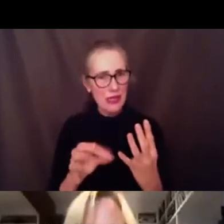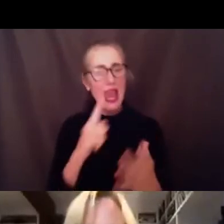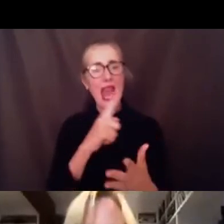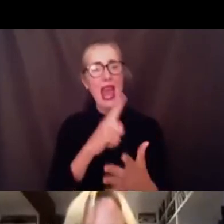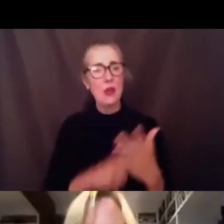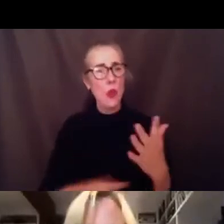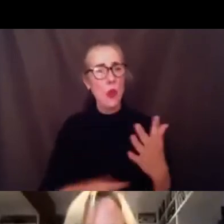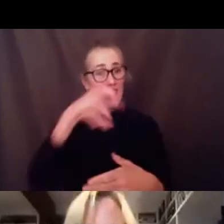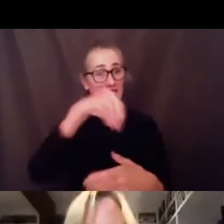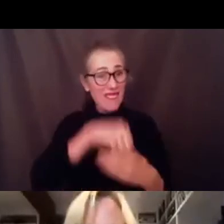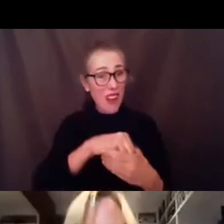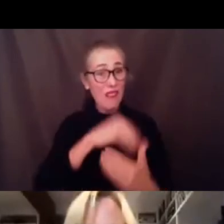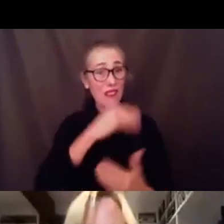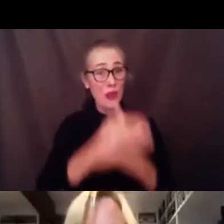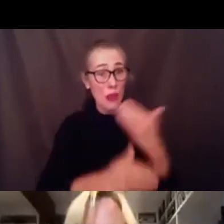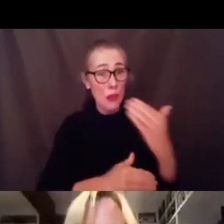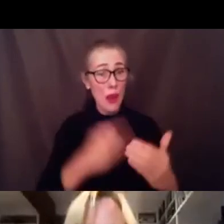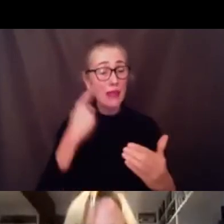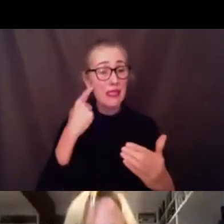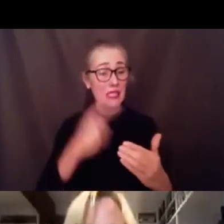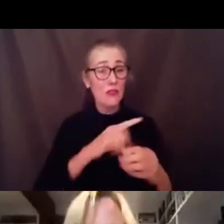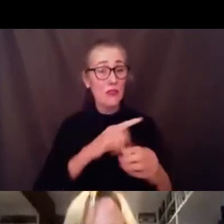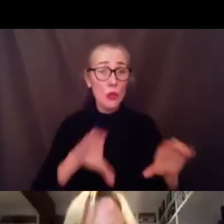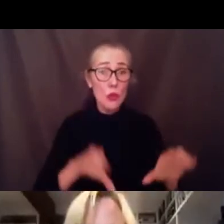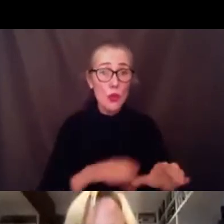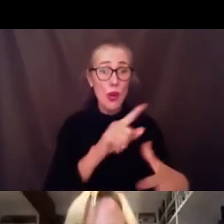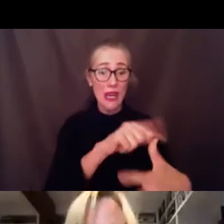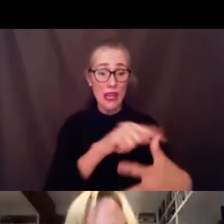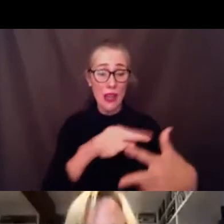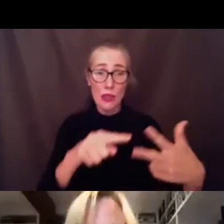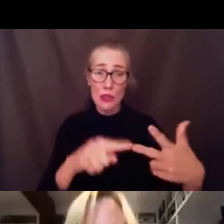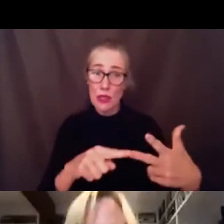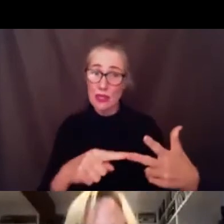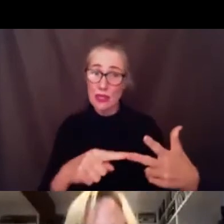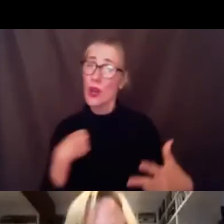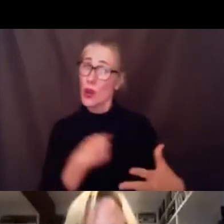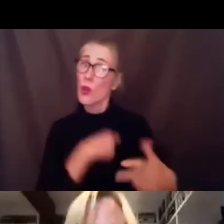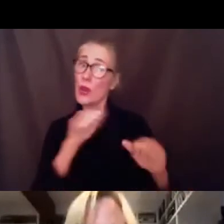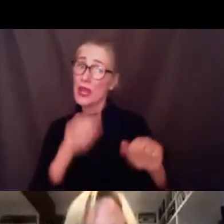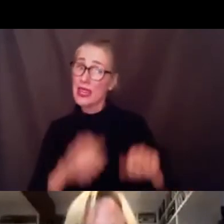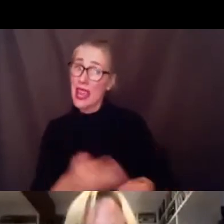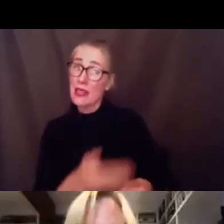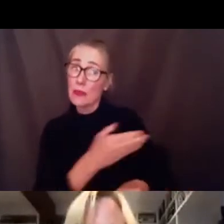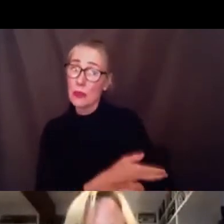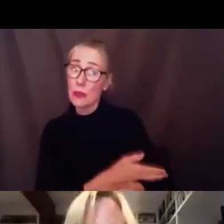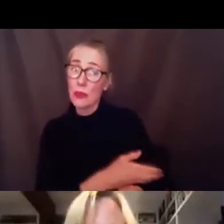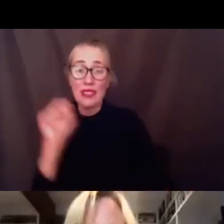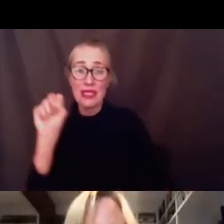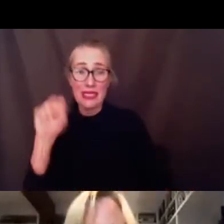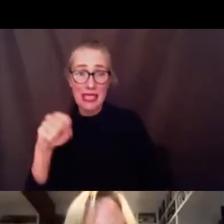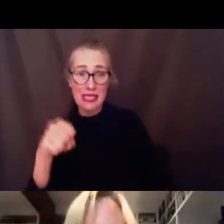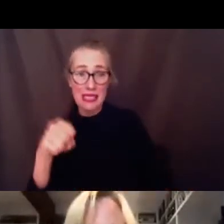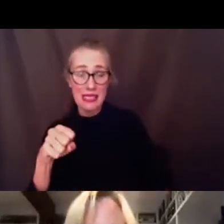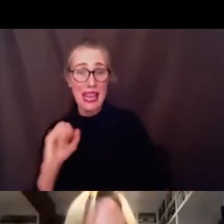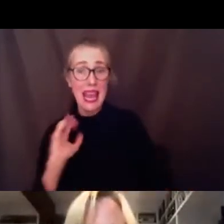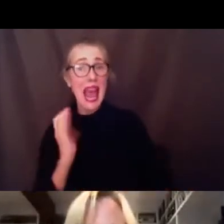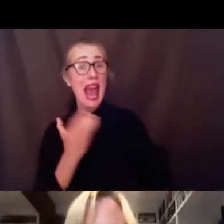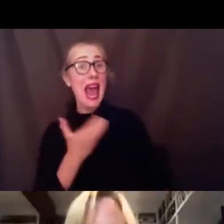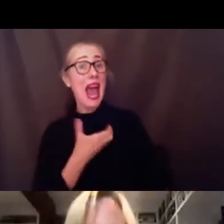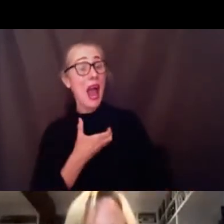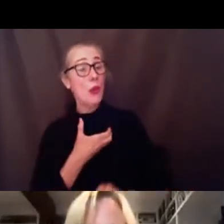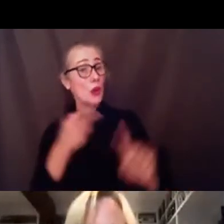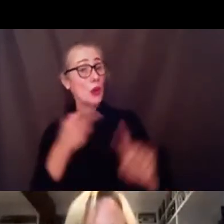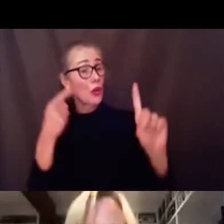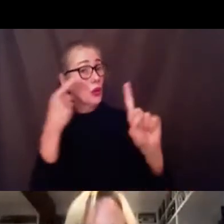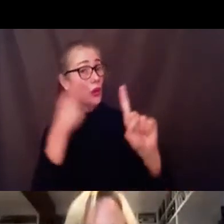uh places where we can grow and uh in this case our intentionality around